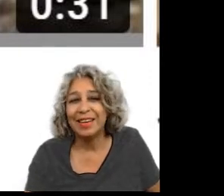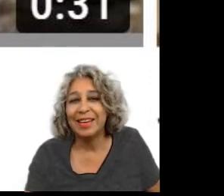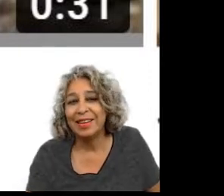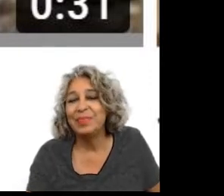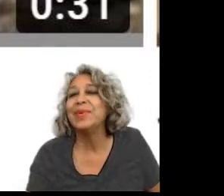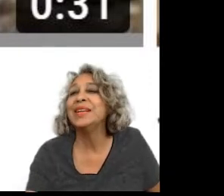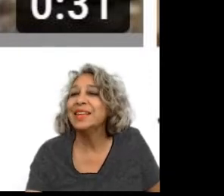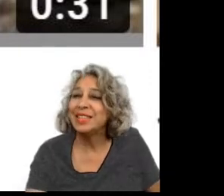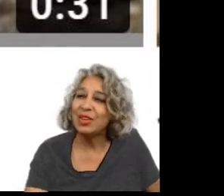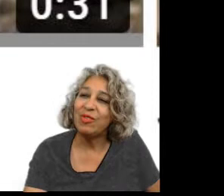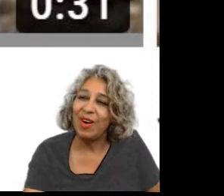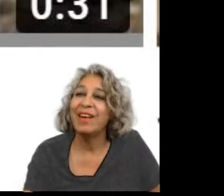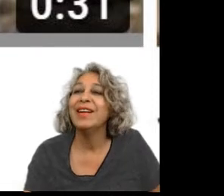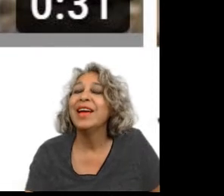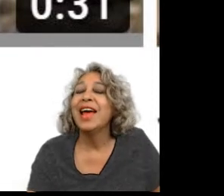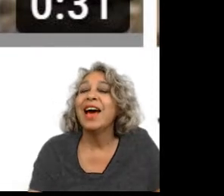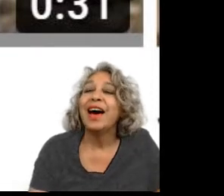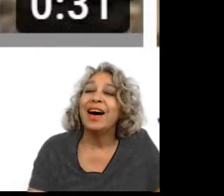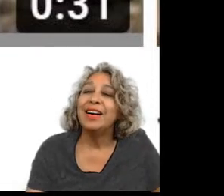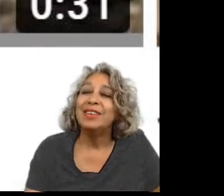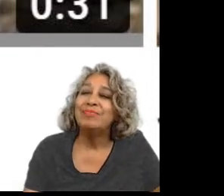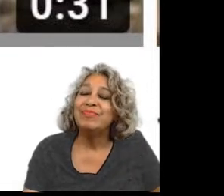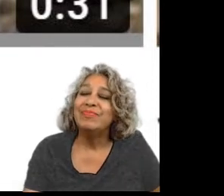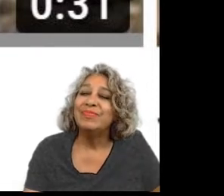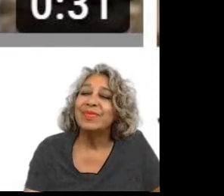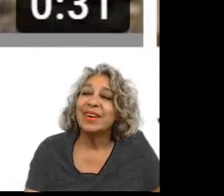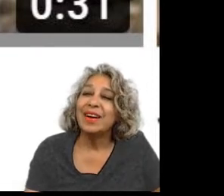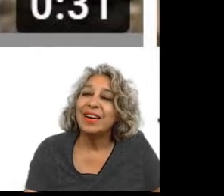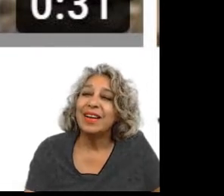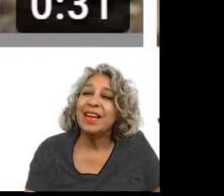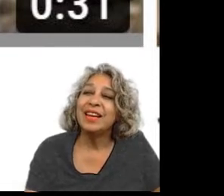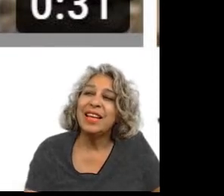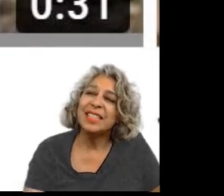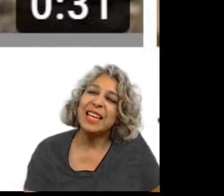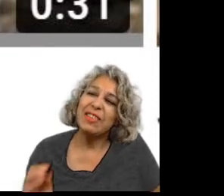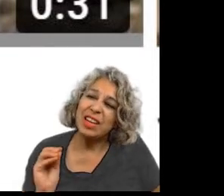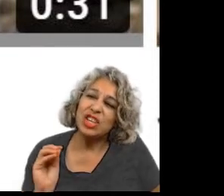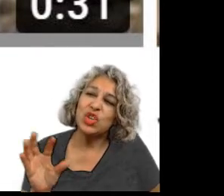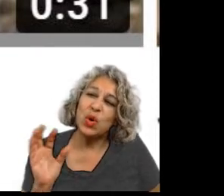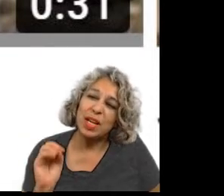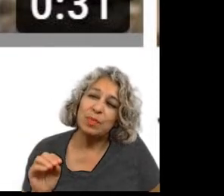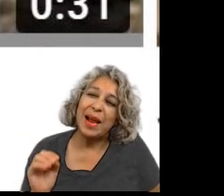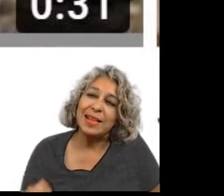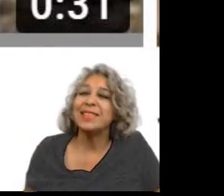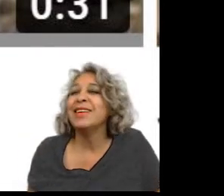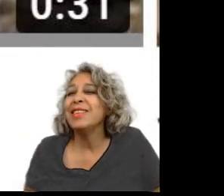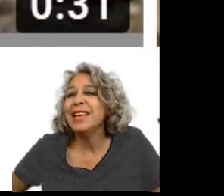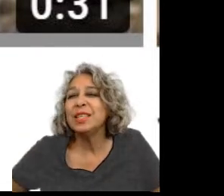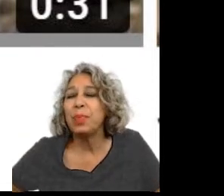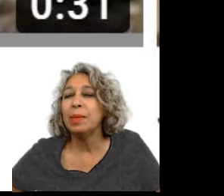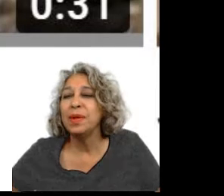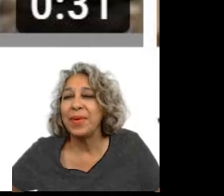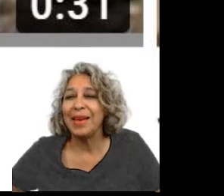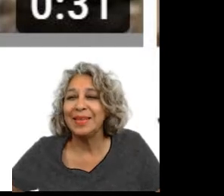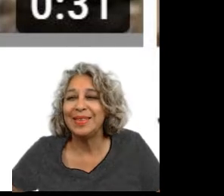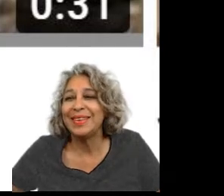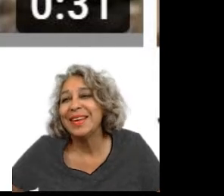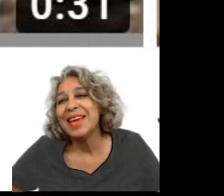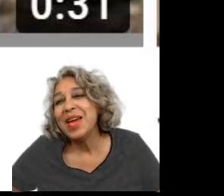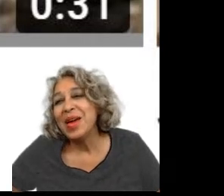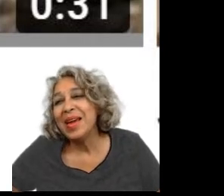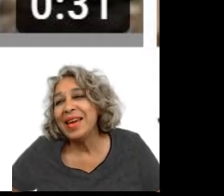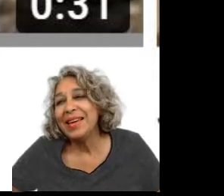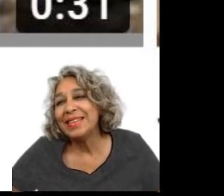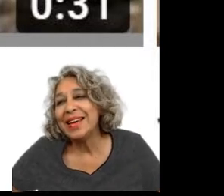been done so far and he's gonna give it in short little bites and I think it's probably because